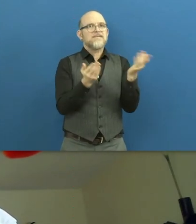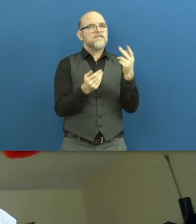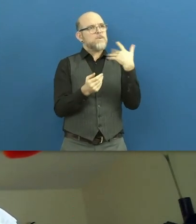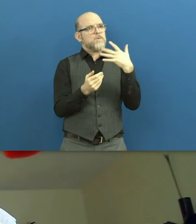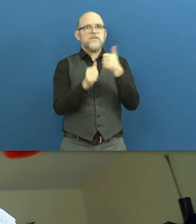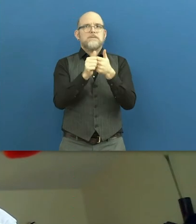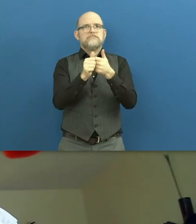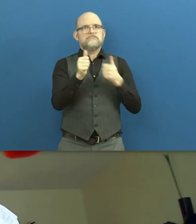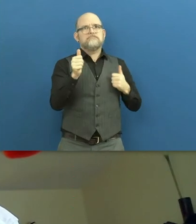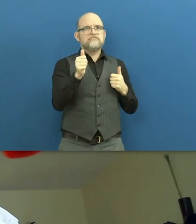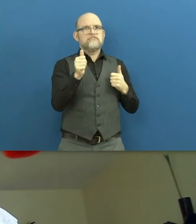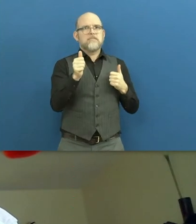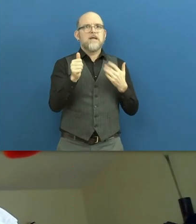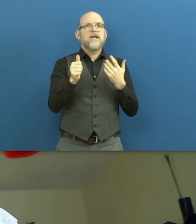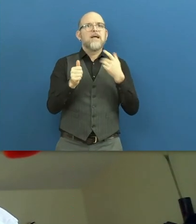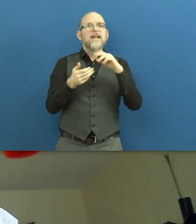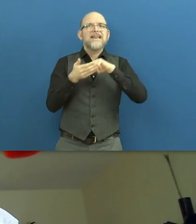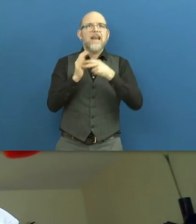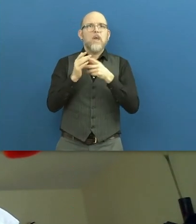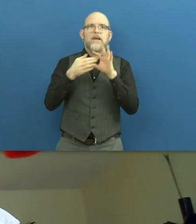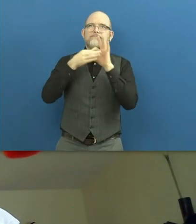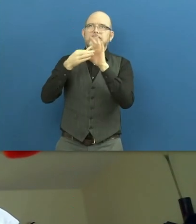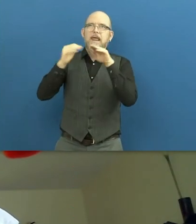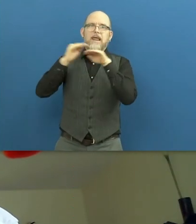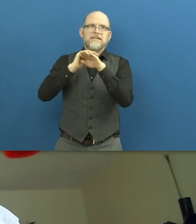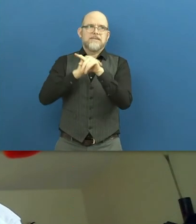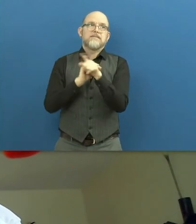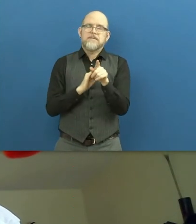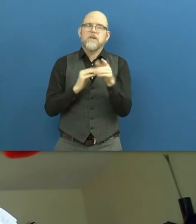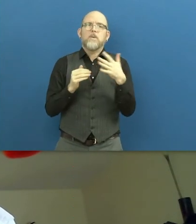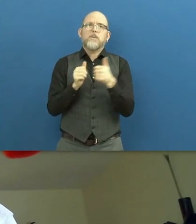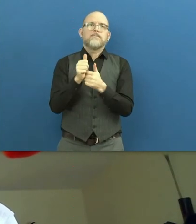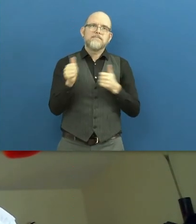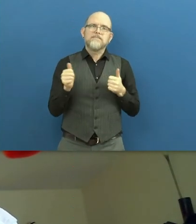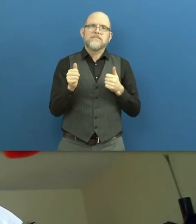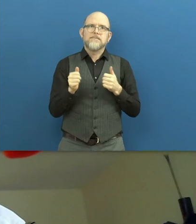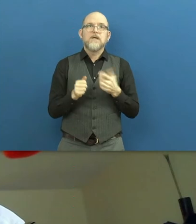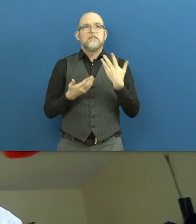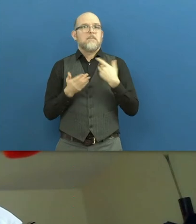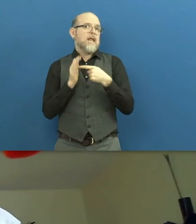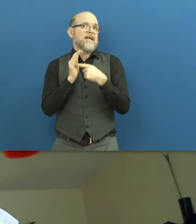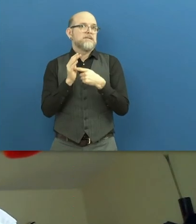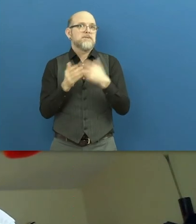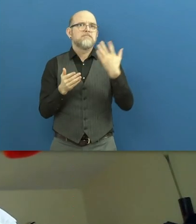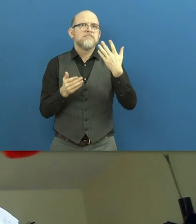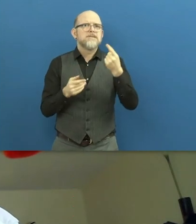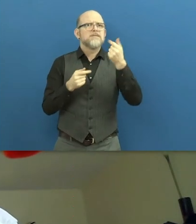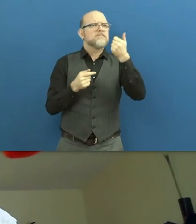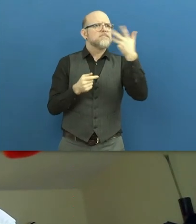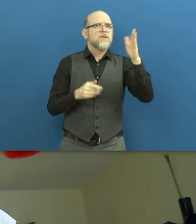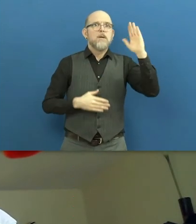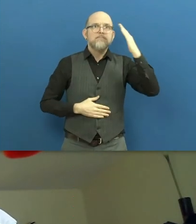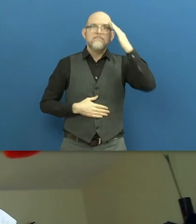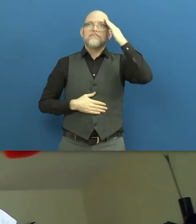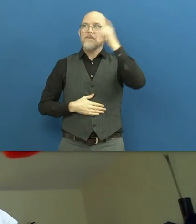enormous gaps in accessing technology. Let me list a few of them here. Lack of awareness and